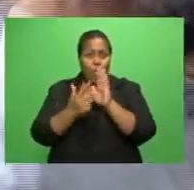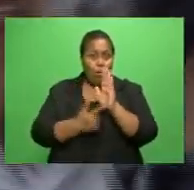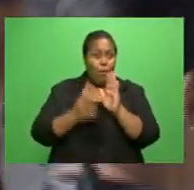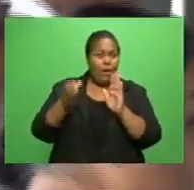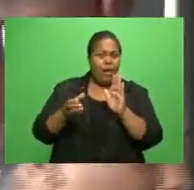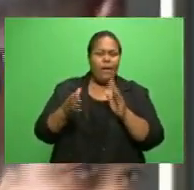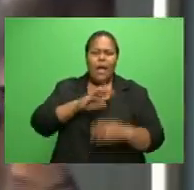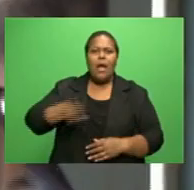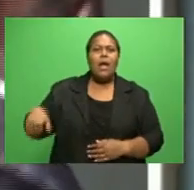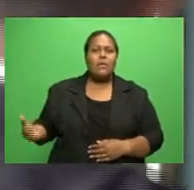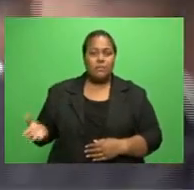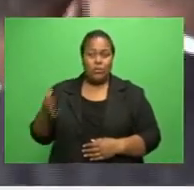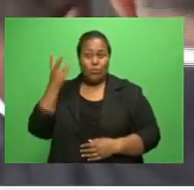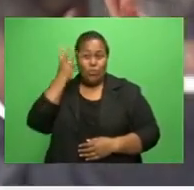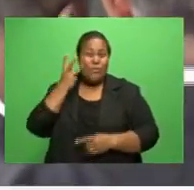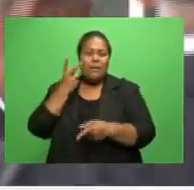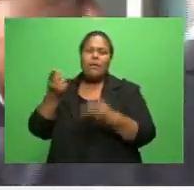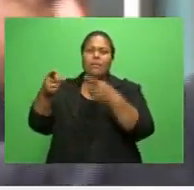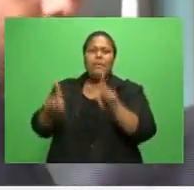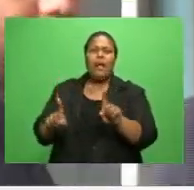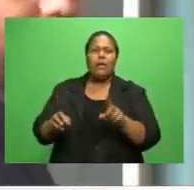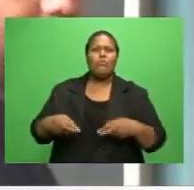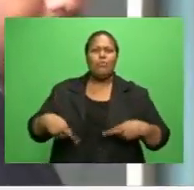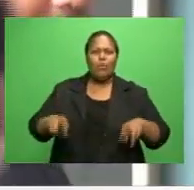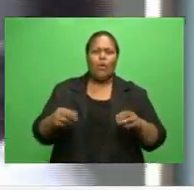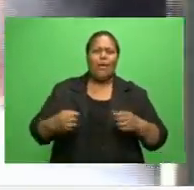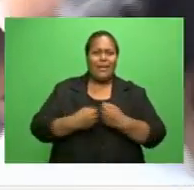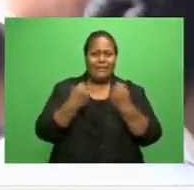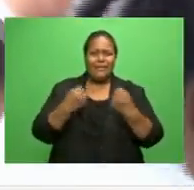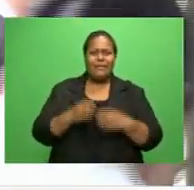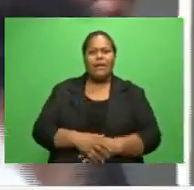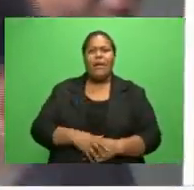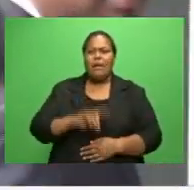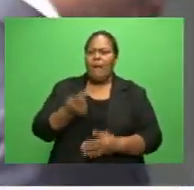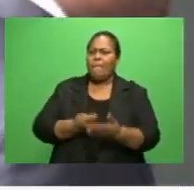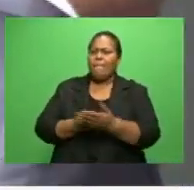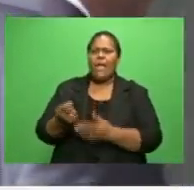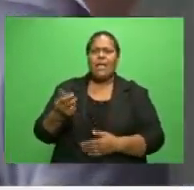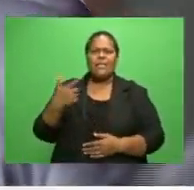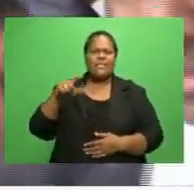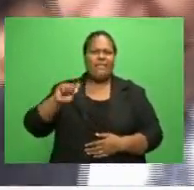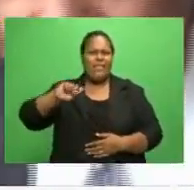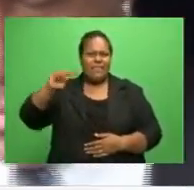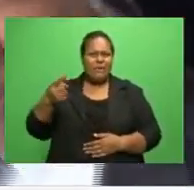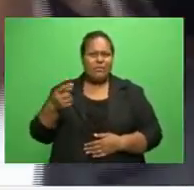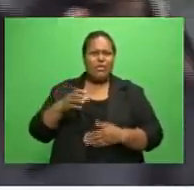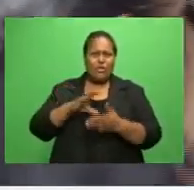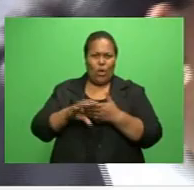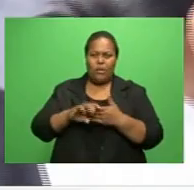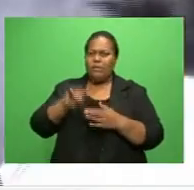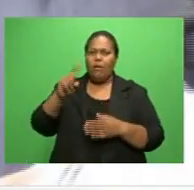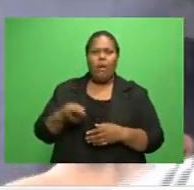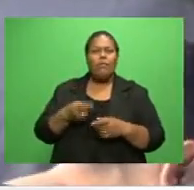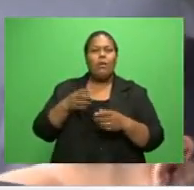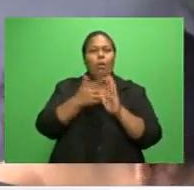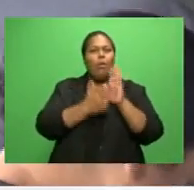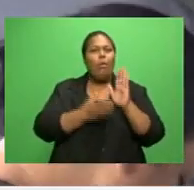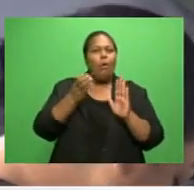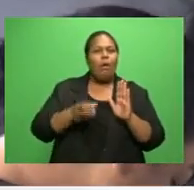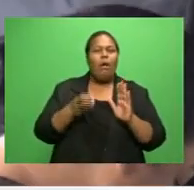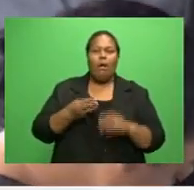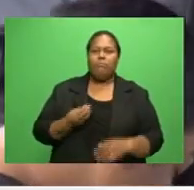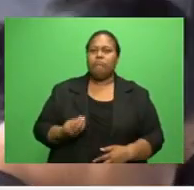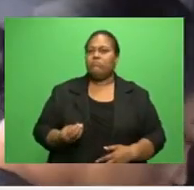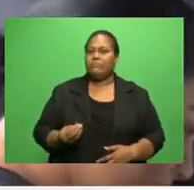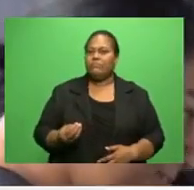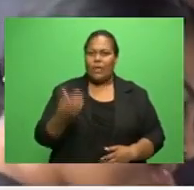in a road accident. In 2001, Tawa Insurance paid out $70,000, but Shah didn't tell his client until November